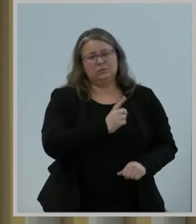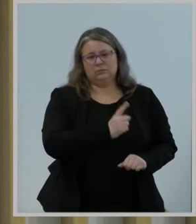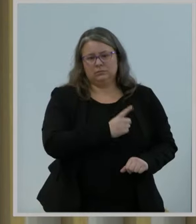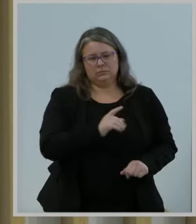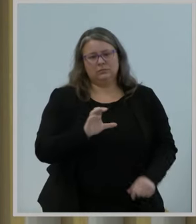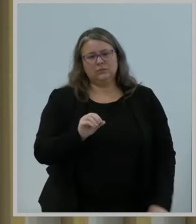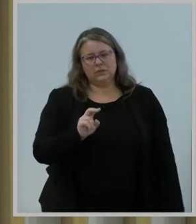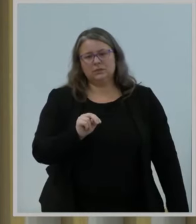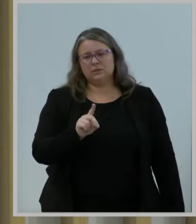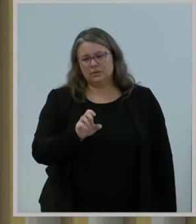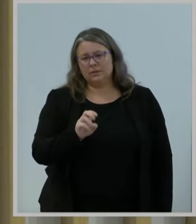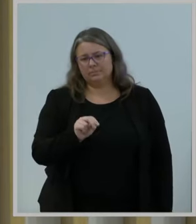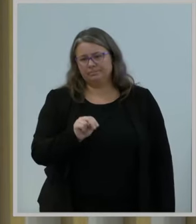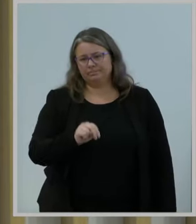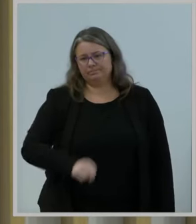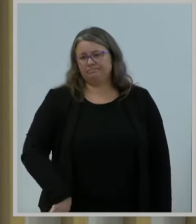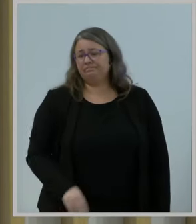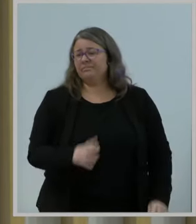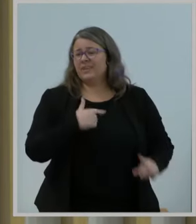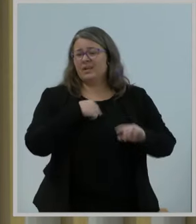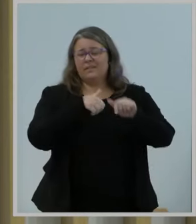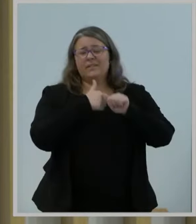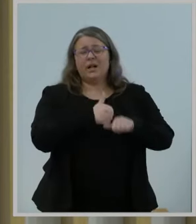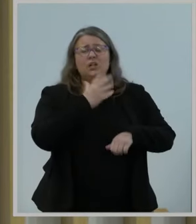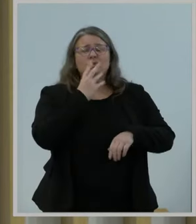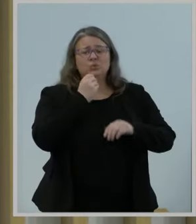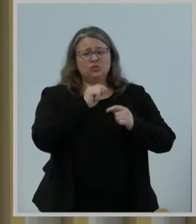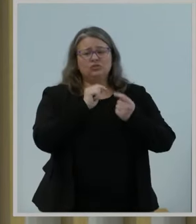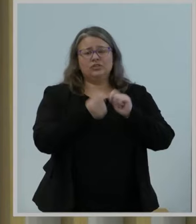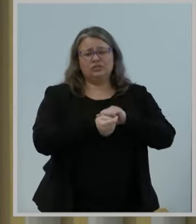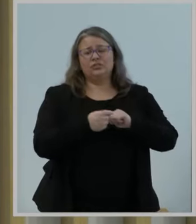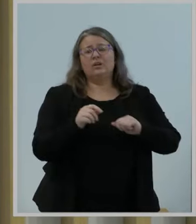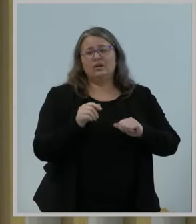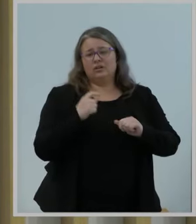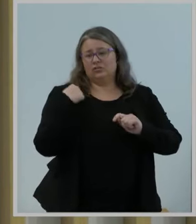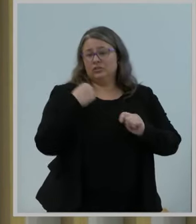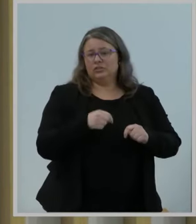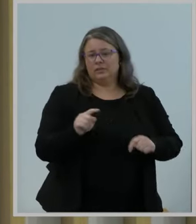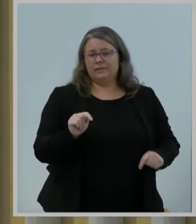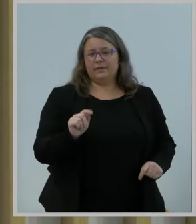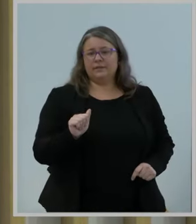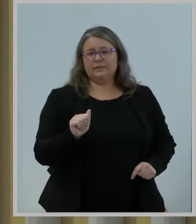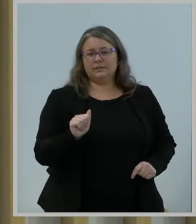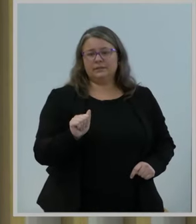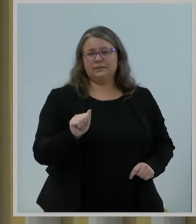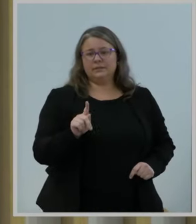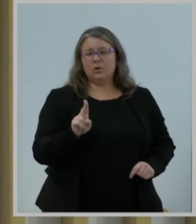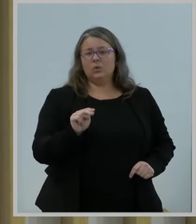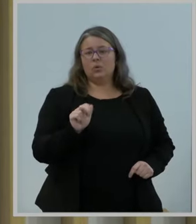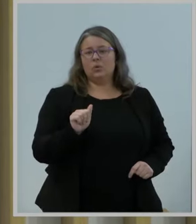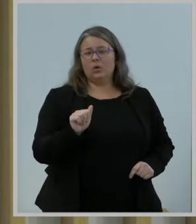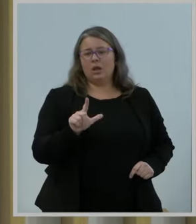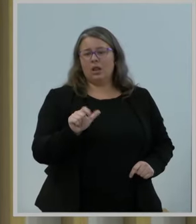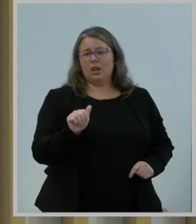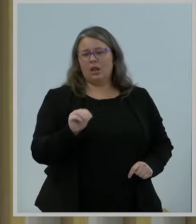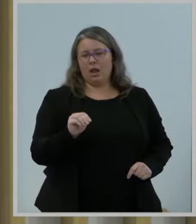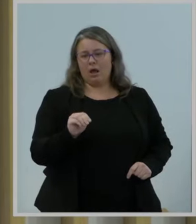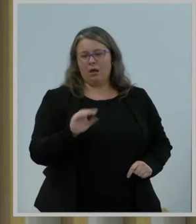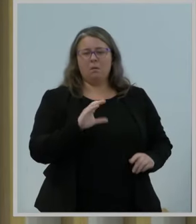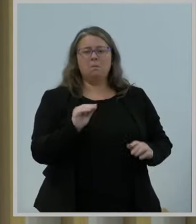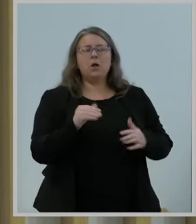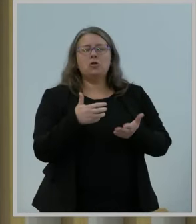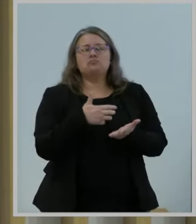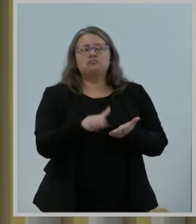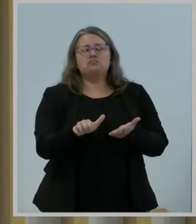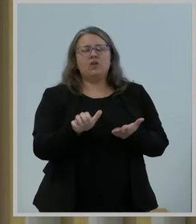Jewish tradition of tikkun olam and roughly translated, it means that we all have a duty to repair the world. I believe it.